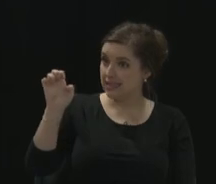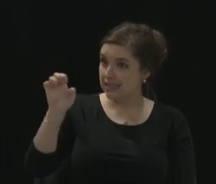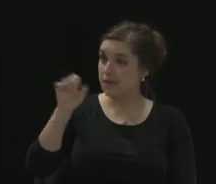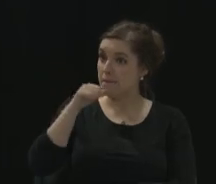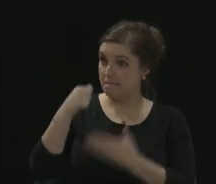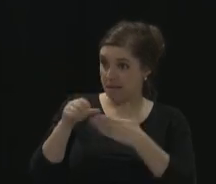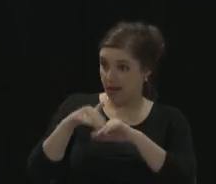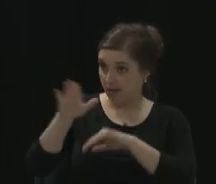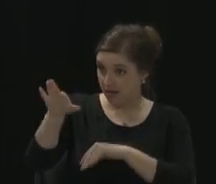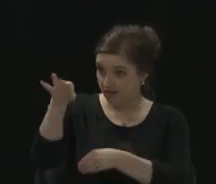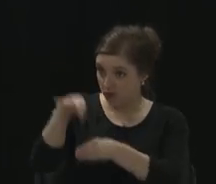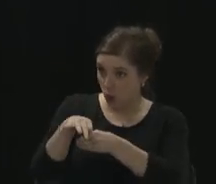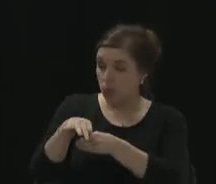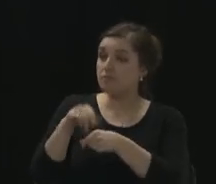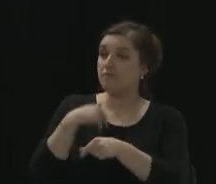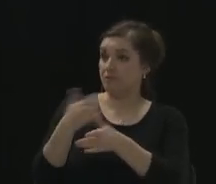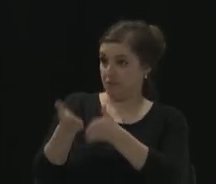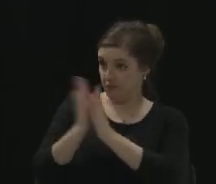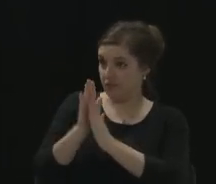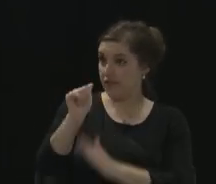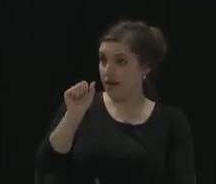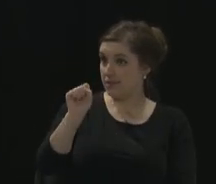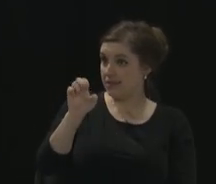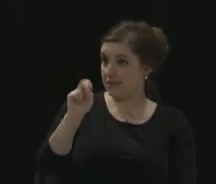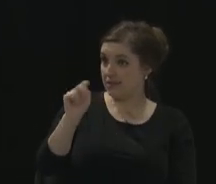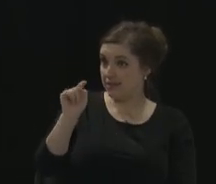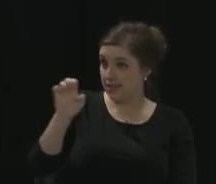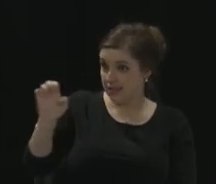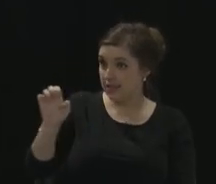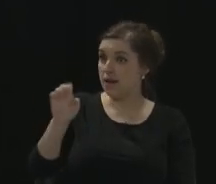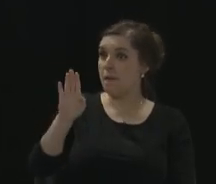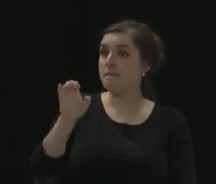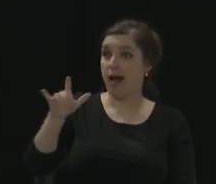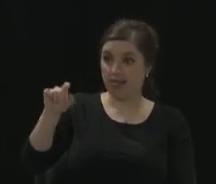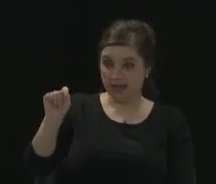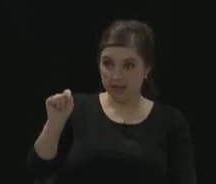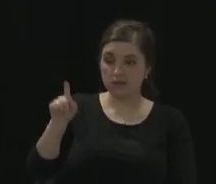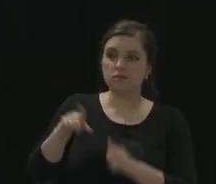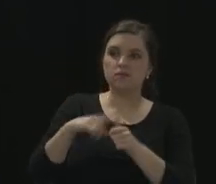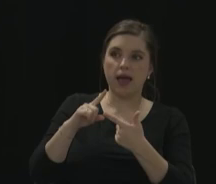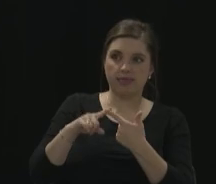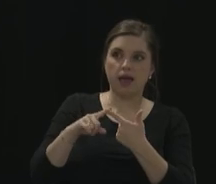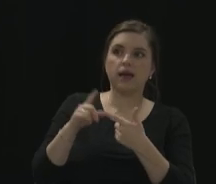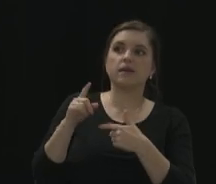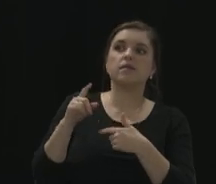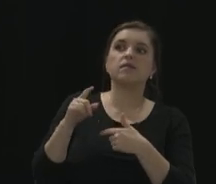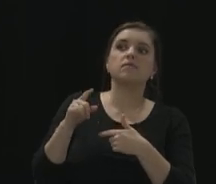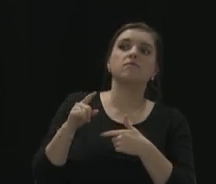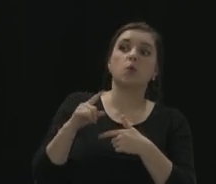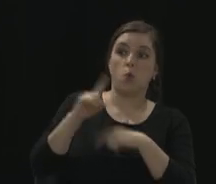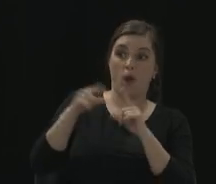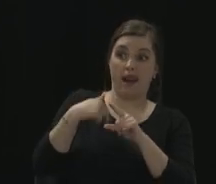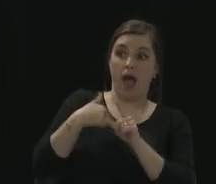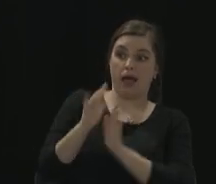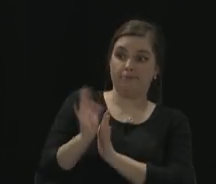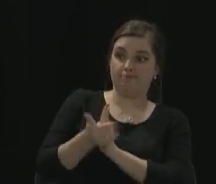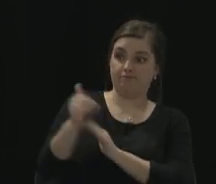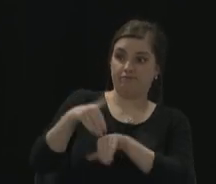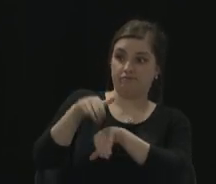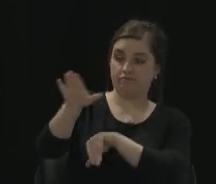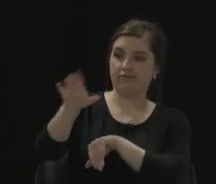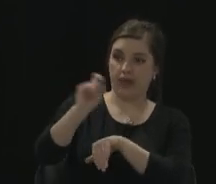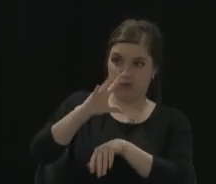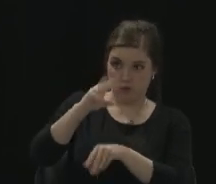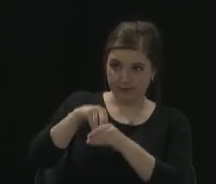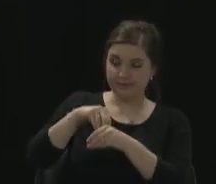and in that request, would have to include those either pieces of ID photocopied, or I could include